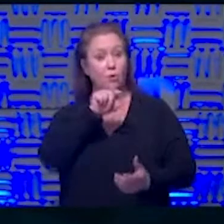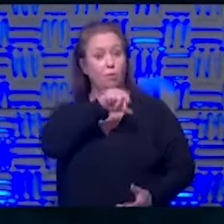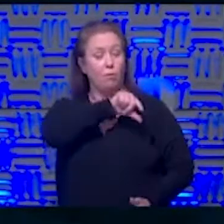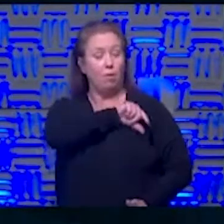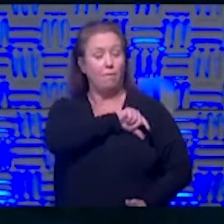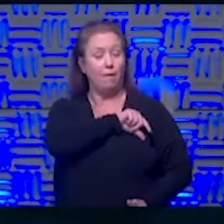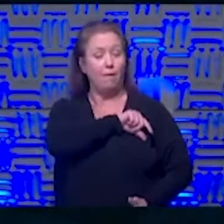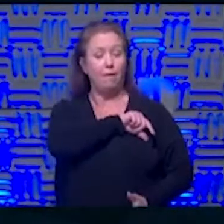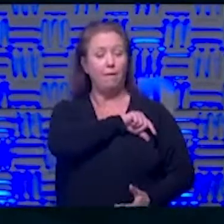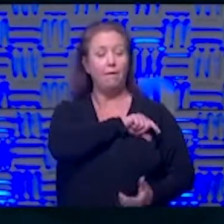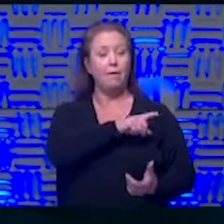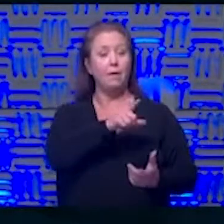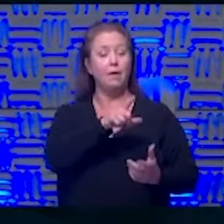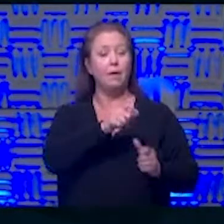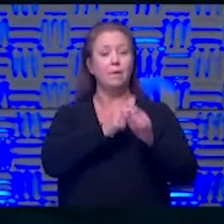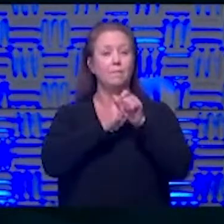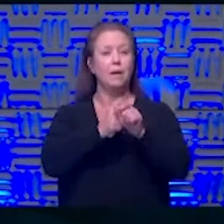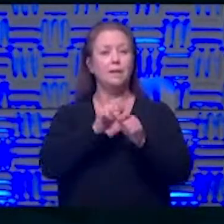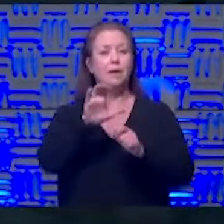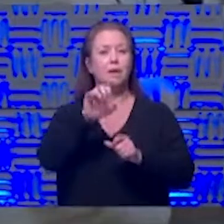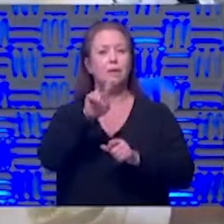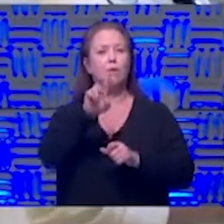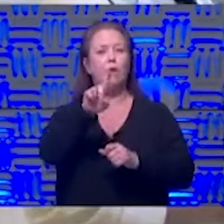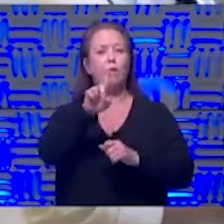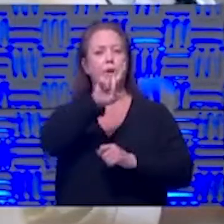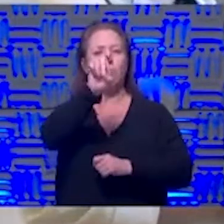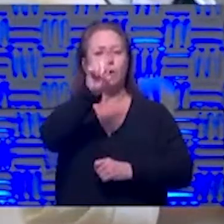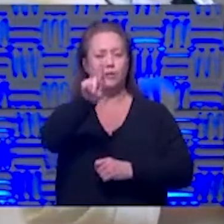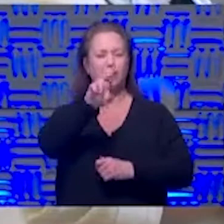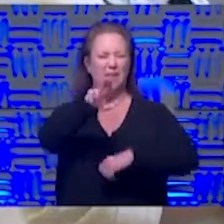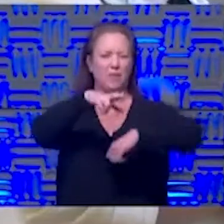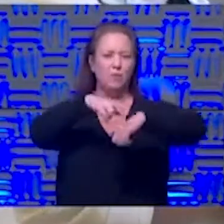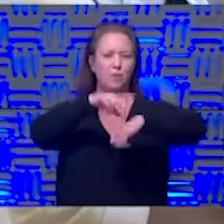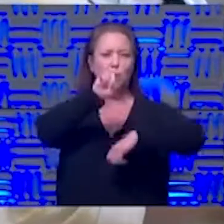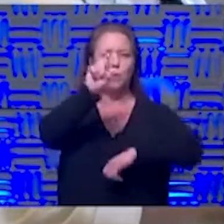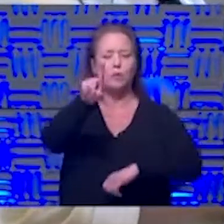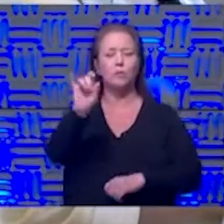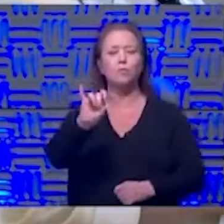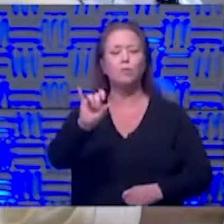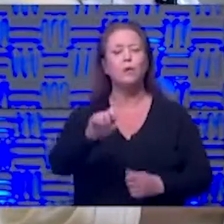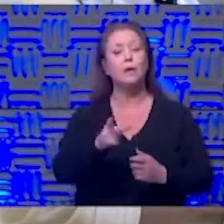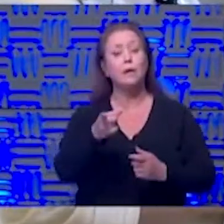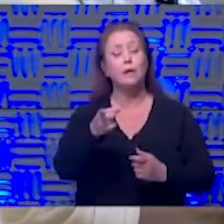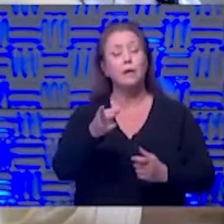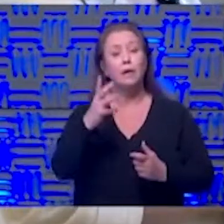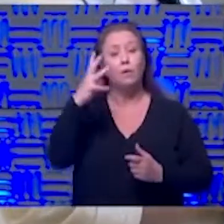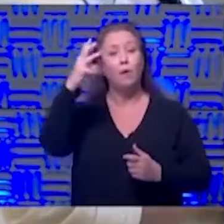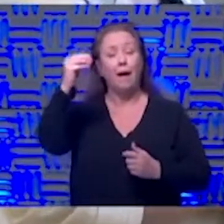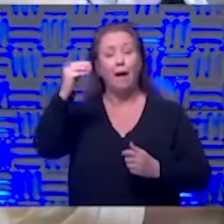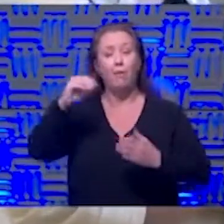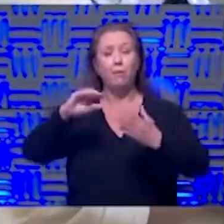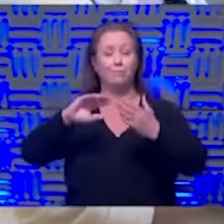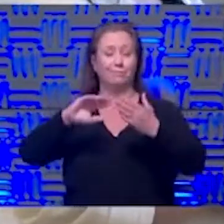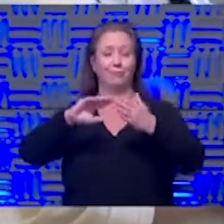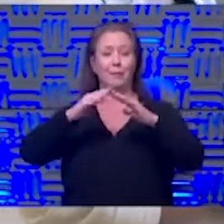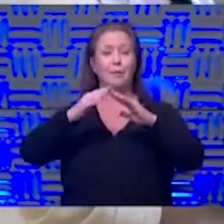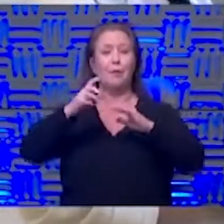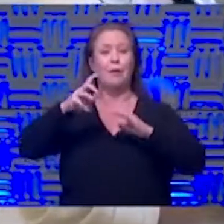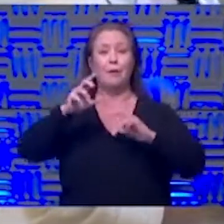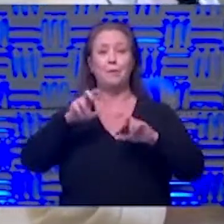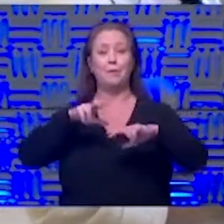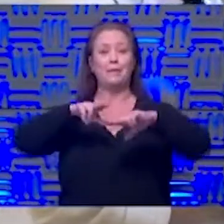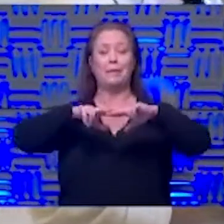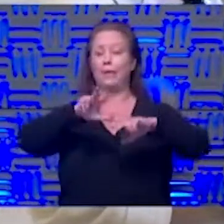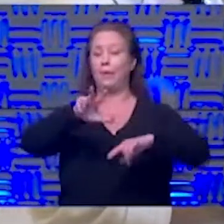donate um based on the the coveted as well as their normal questions as well um if you're out and about in town we're sitting right here on the corner of